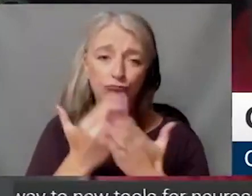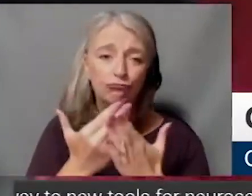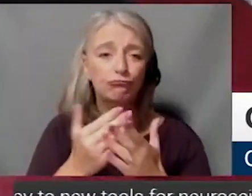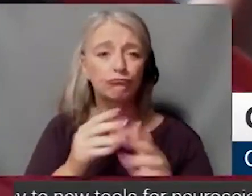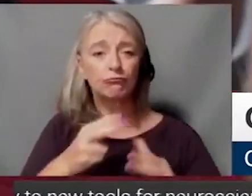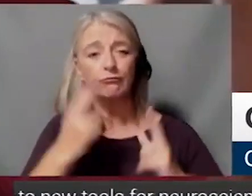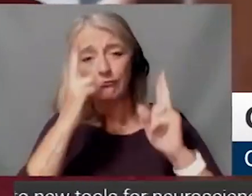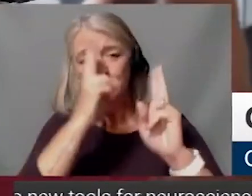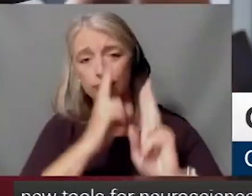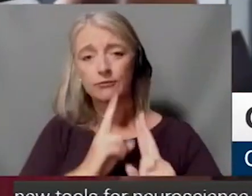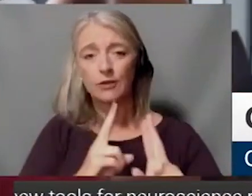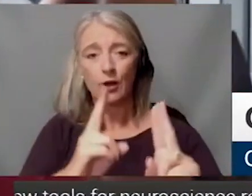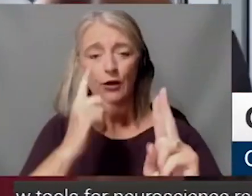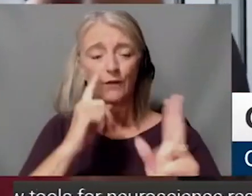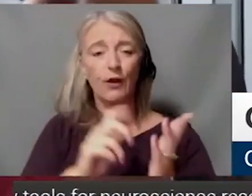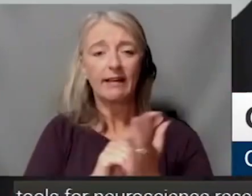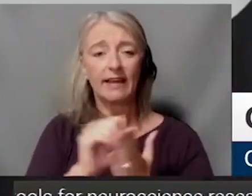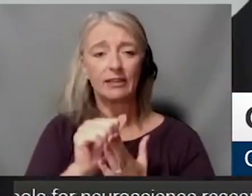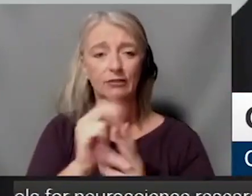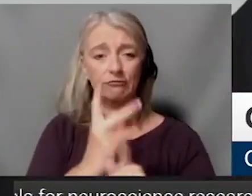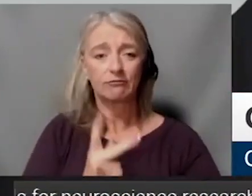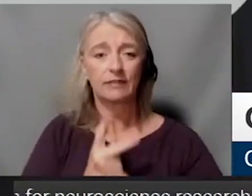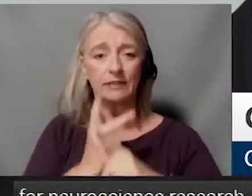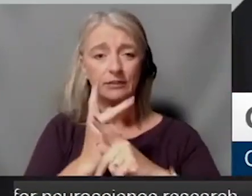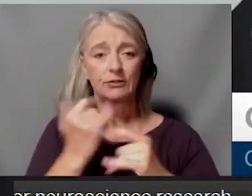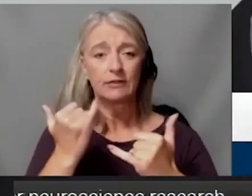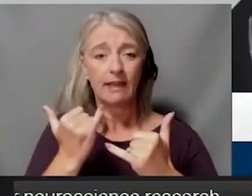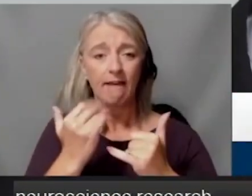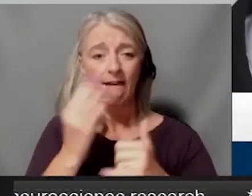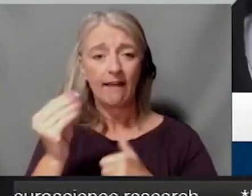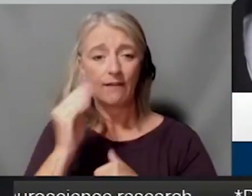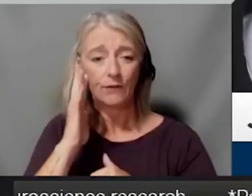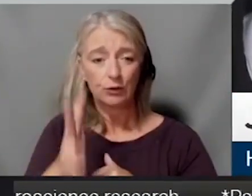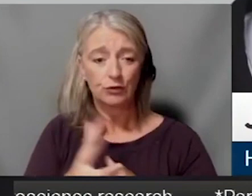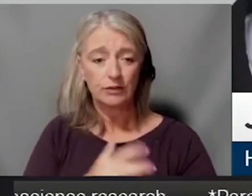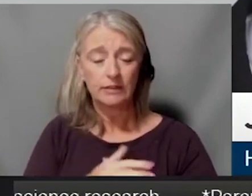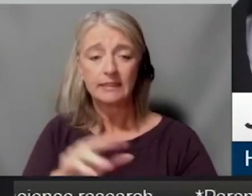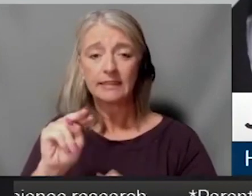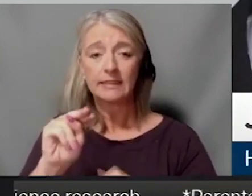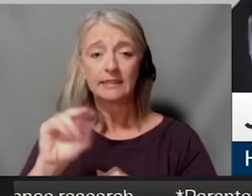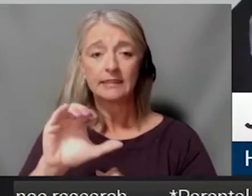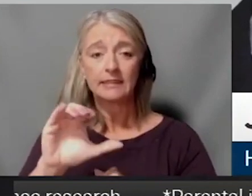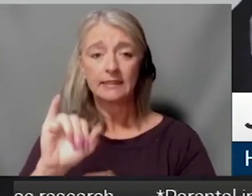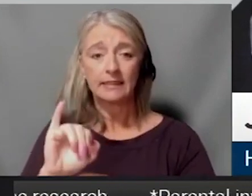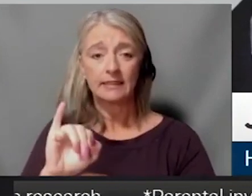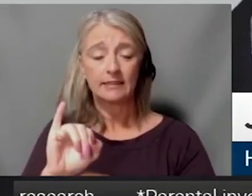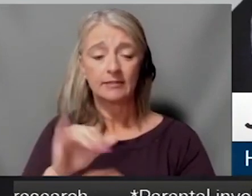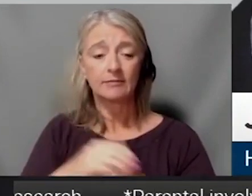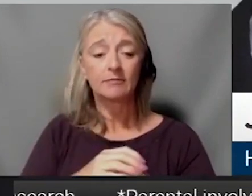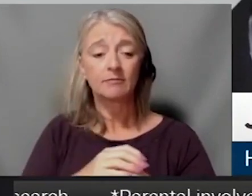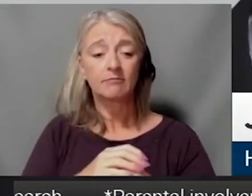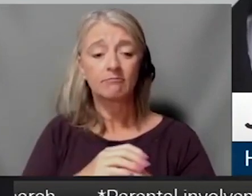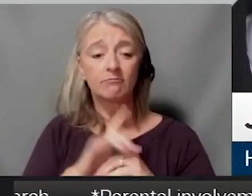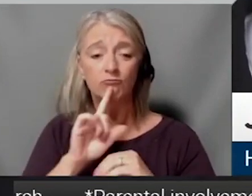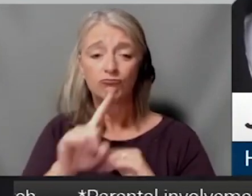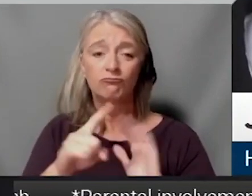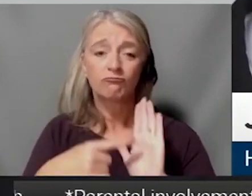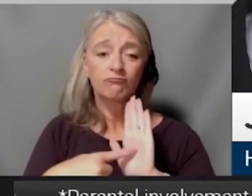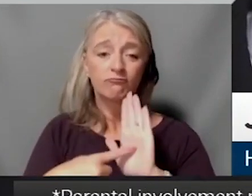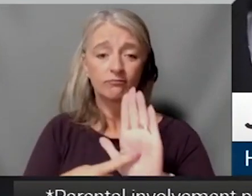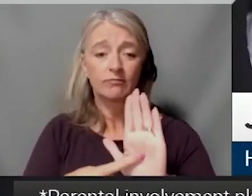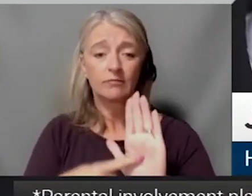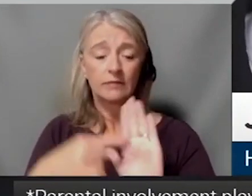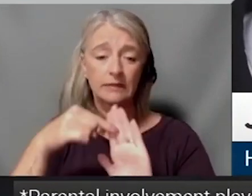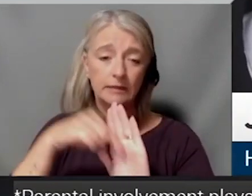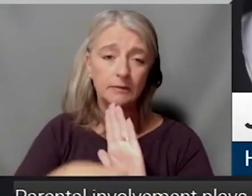now and in the future. NCI designation, particularly comprehensive cancer center designation,